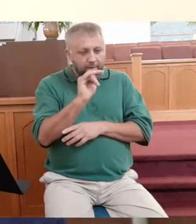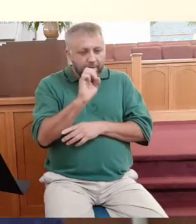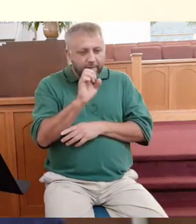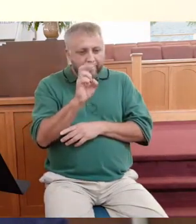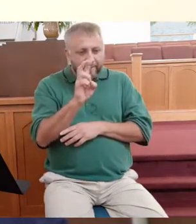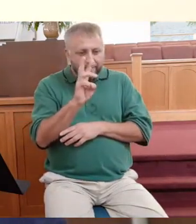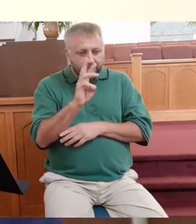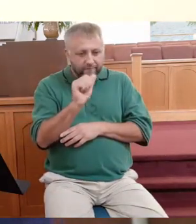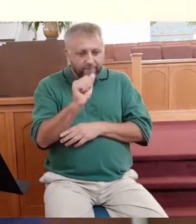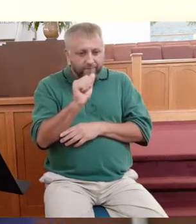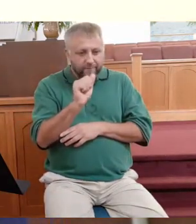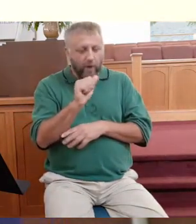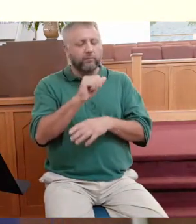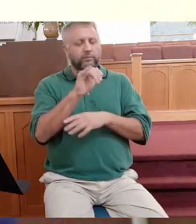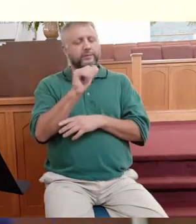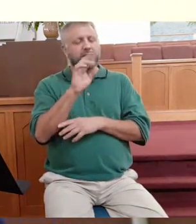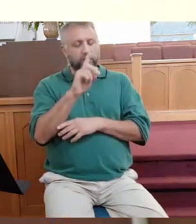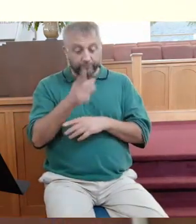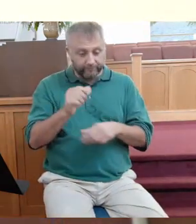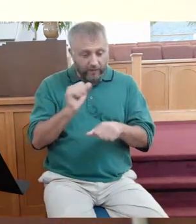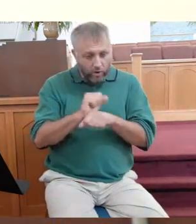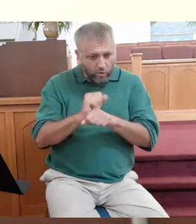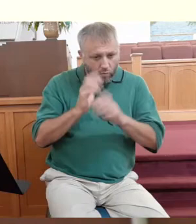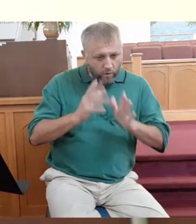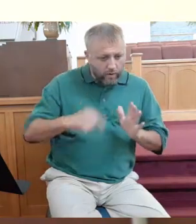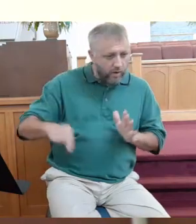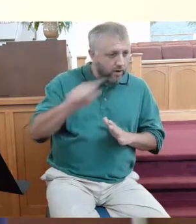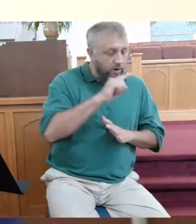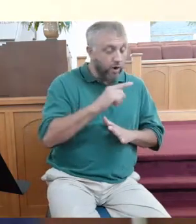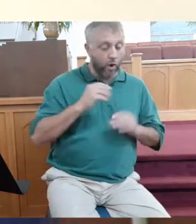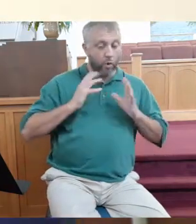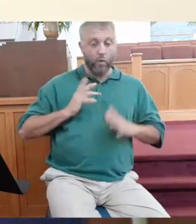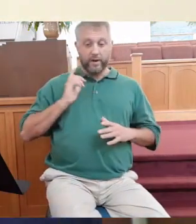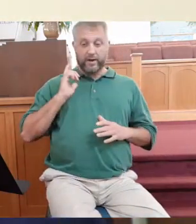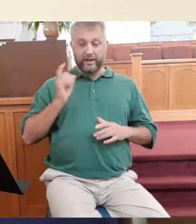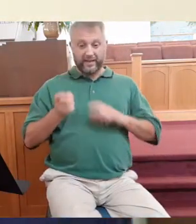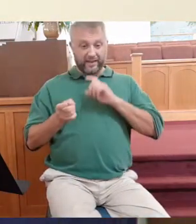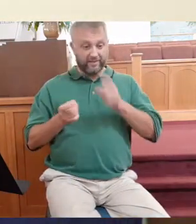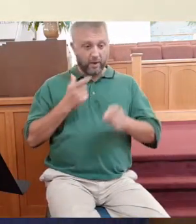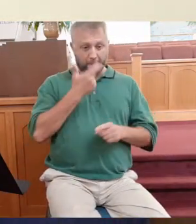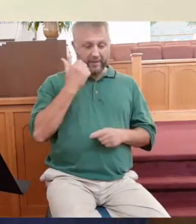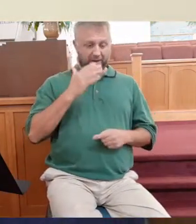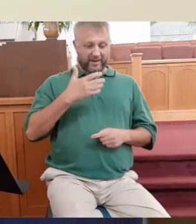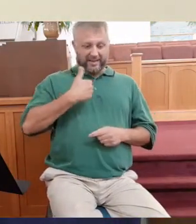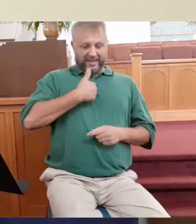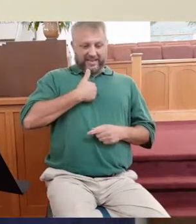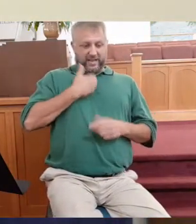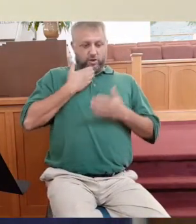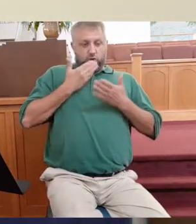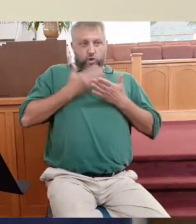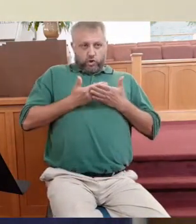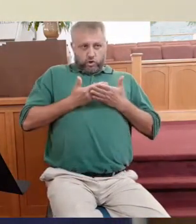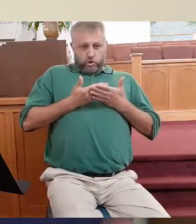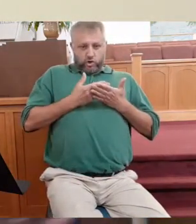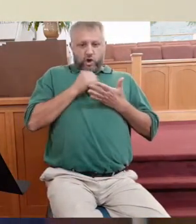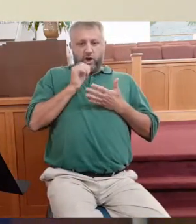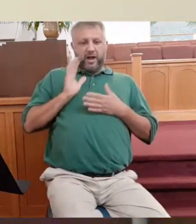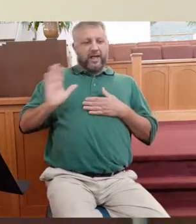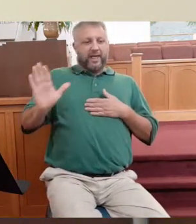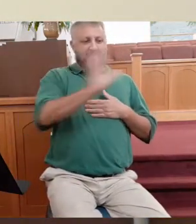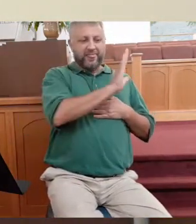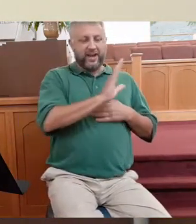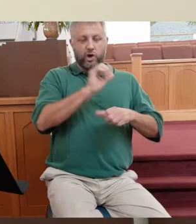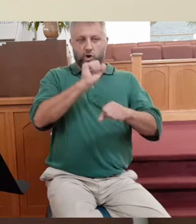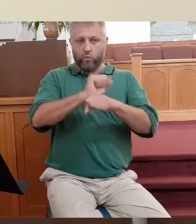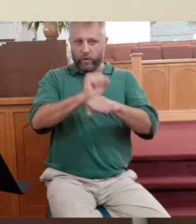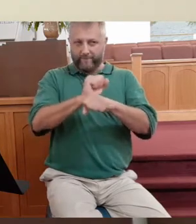rewarded by the owner because of his goodness, not because of their efforts. He paid